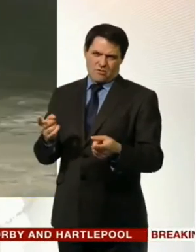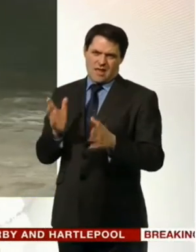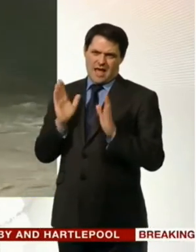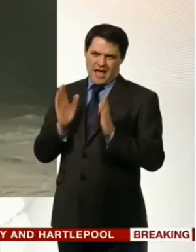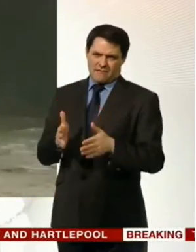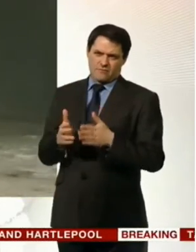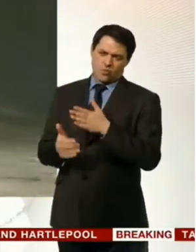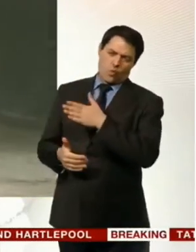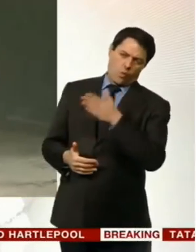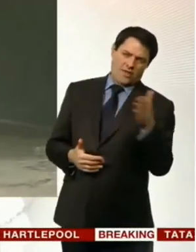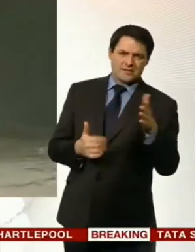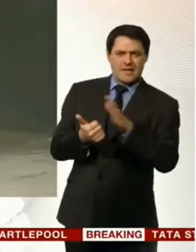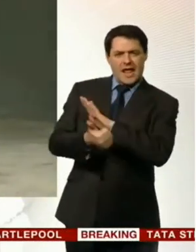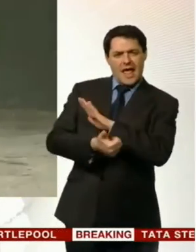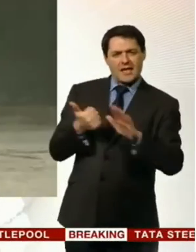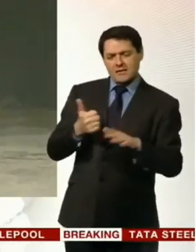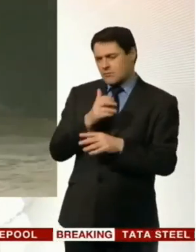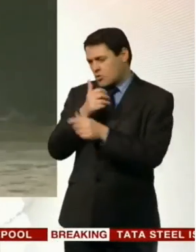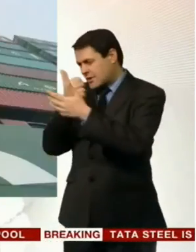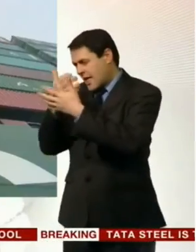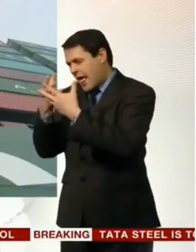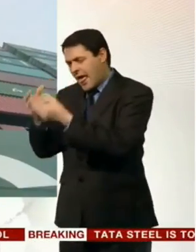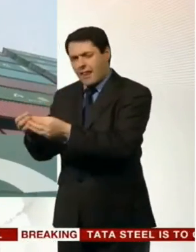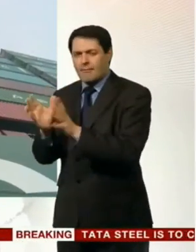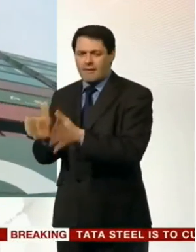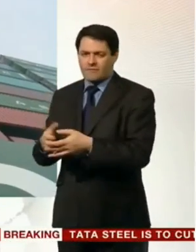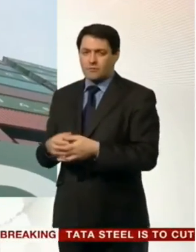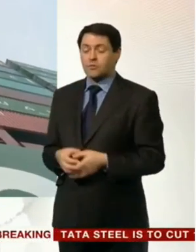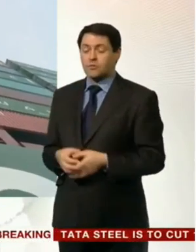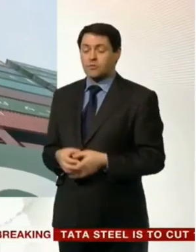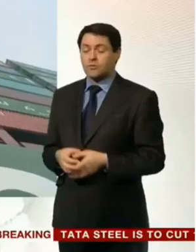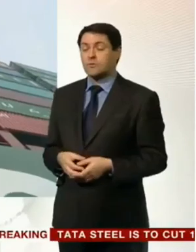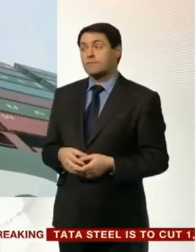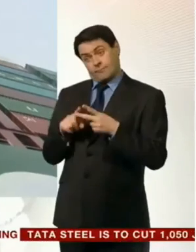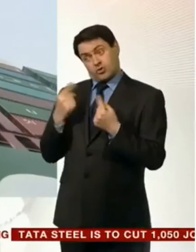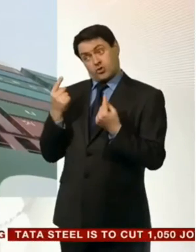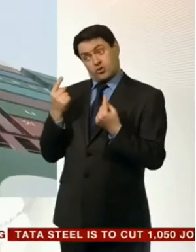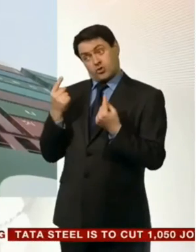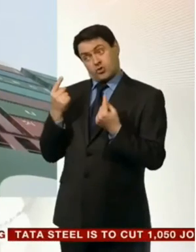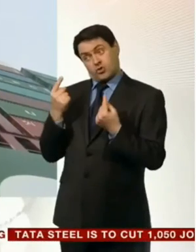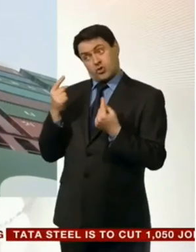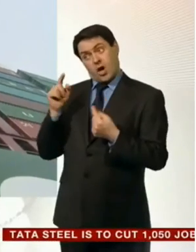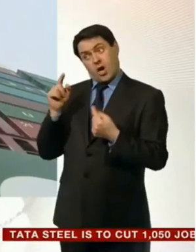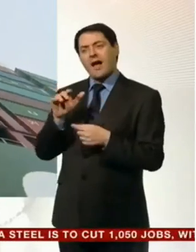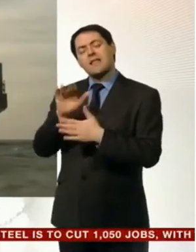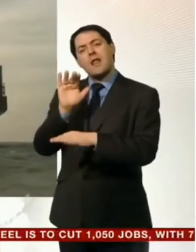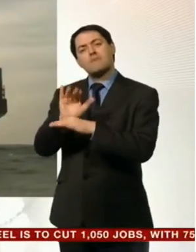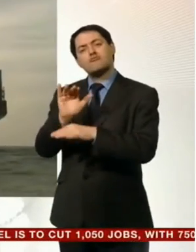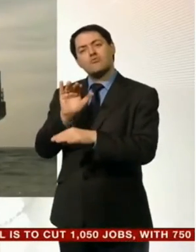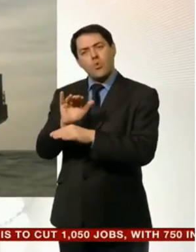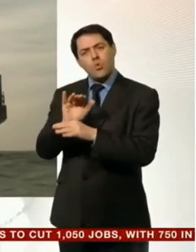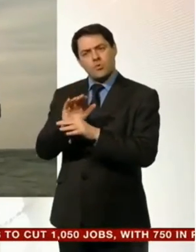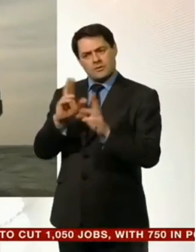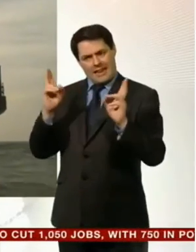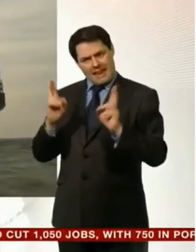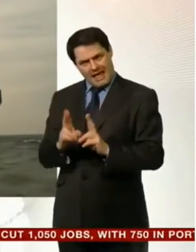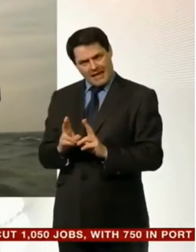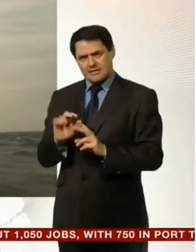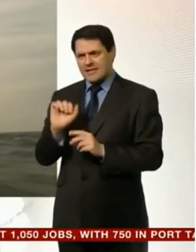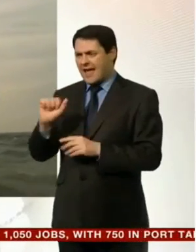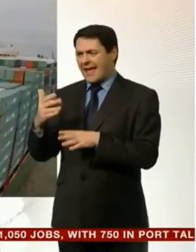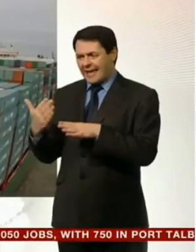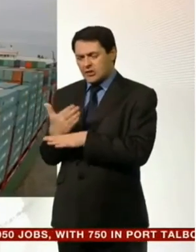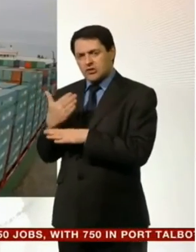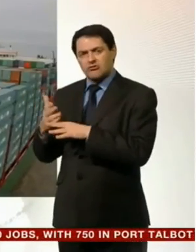expertise the other factor is China its exports less than expected its industry growing more